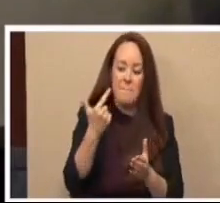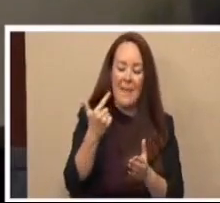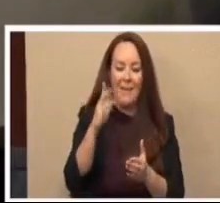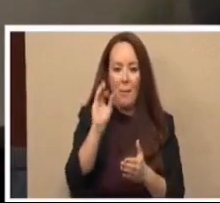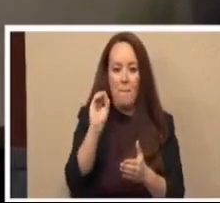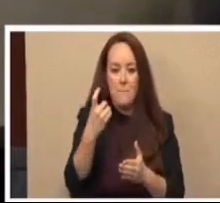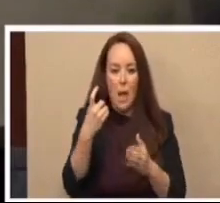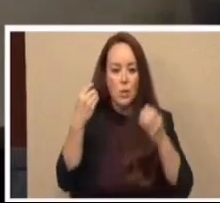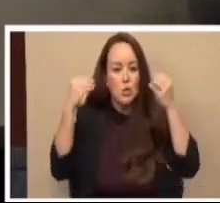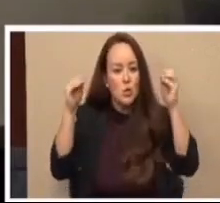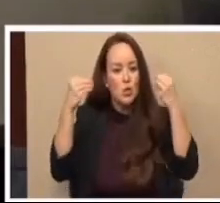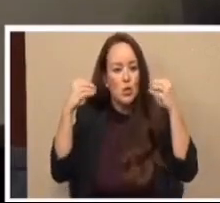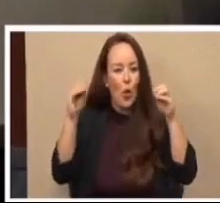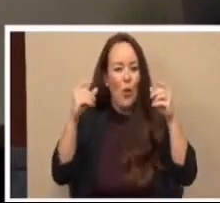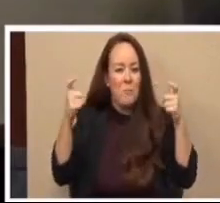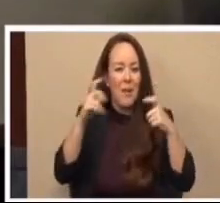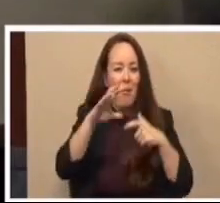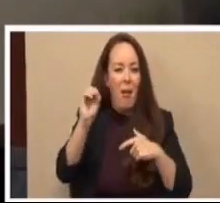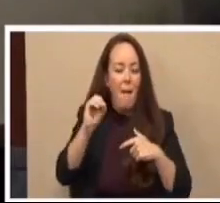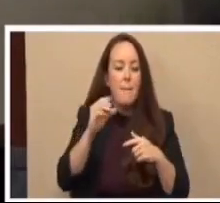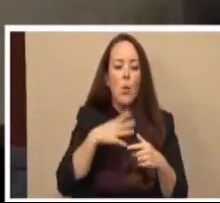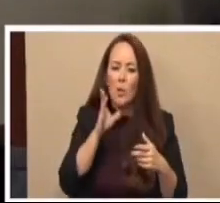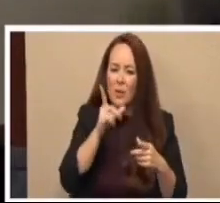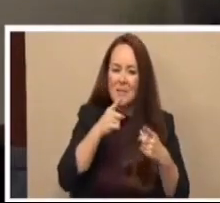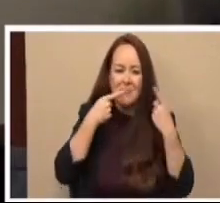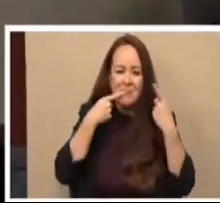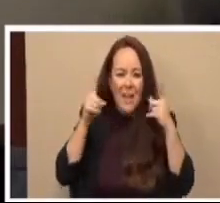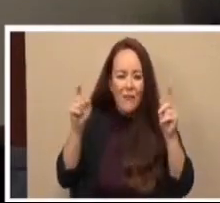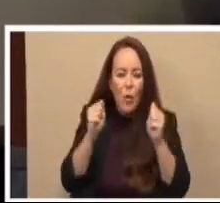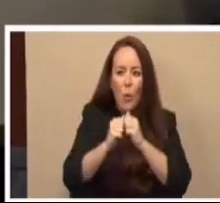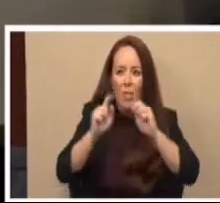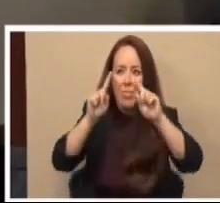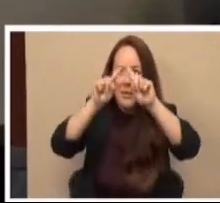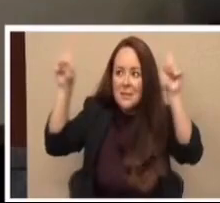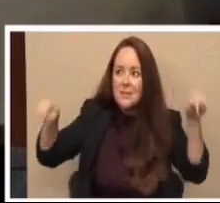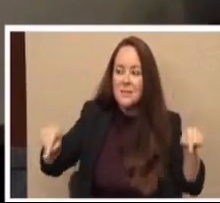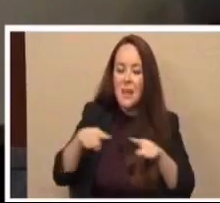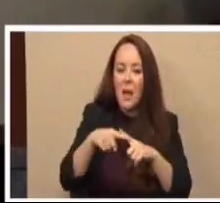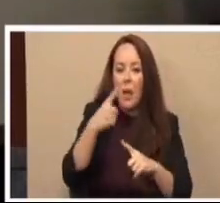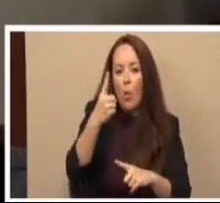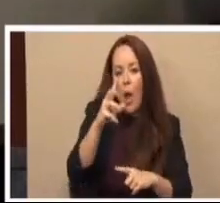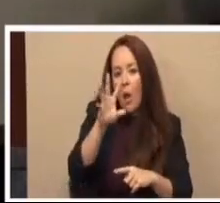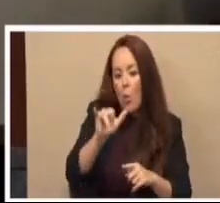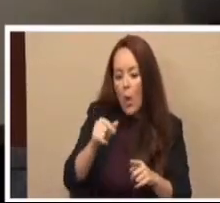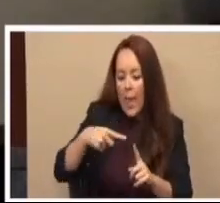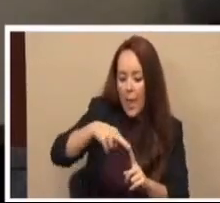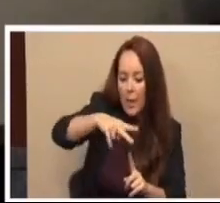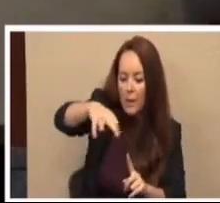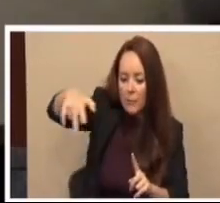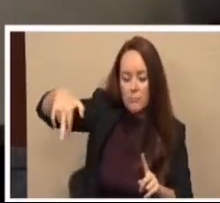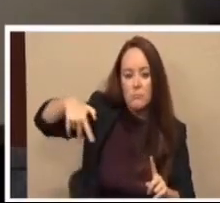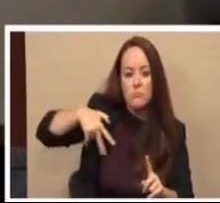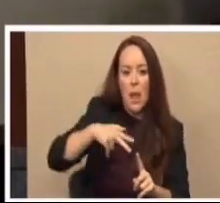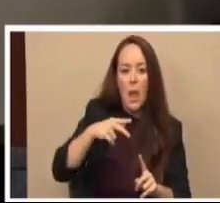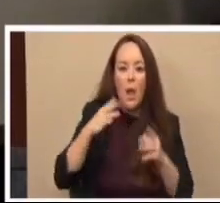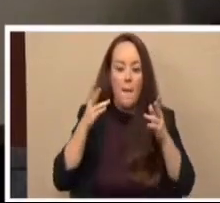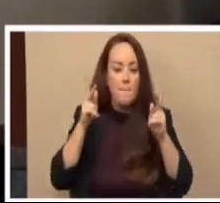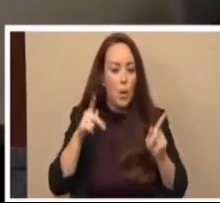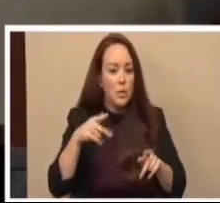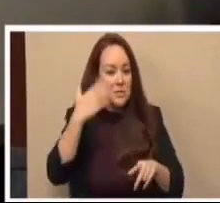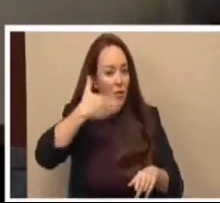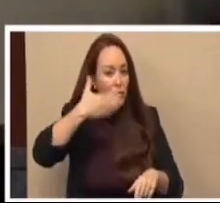stores. We were very successful with signage, one-way aisles, an individual in the front,